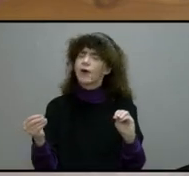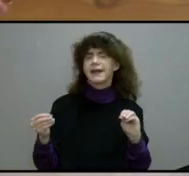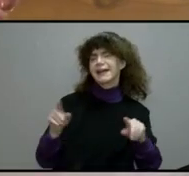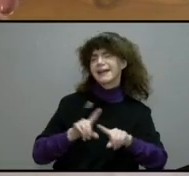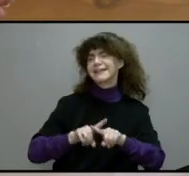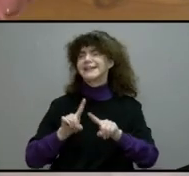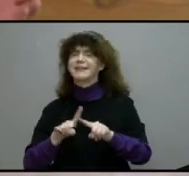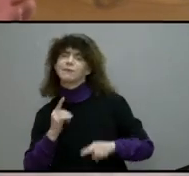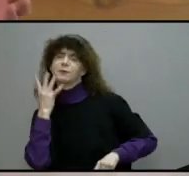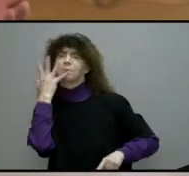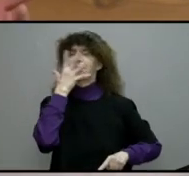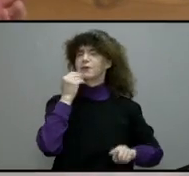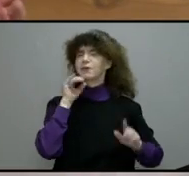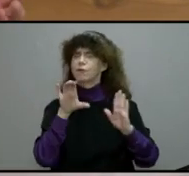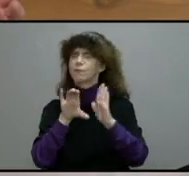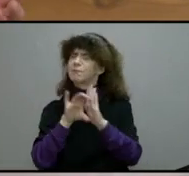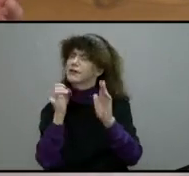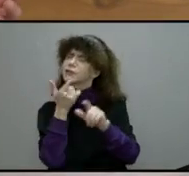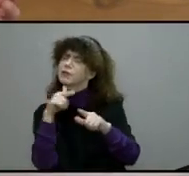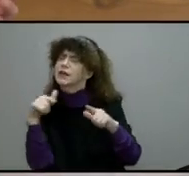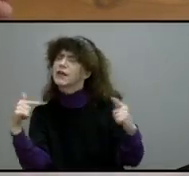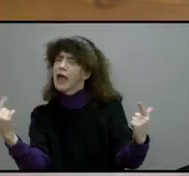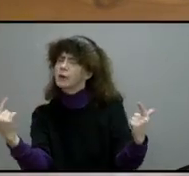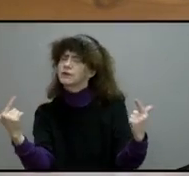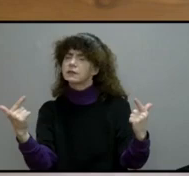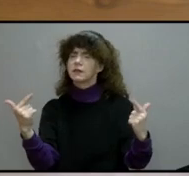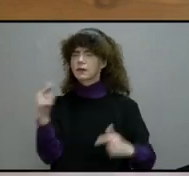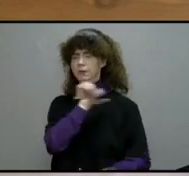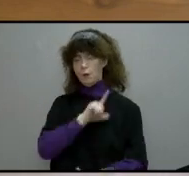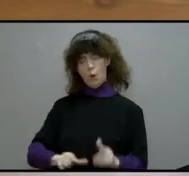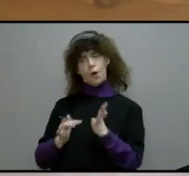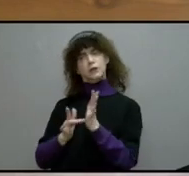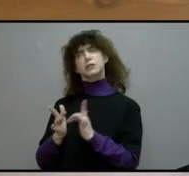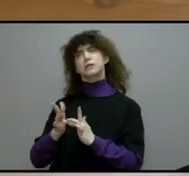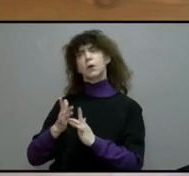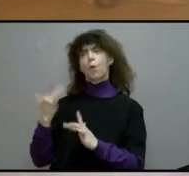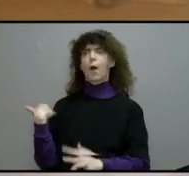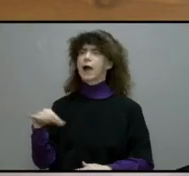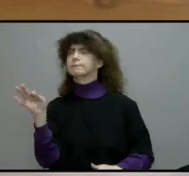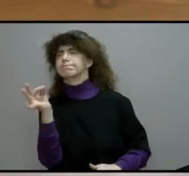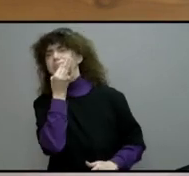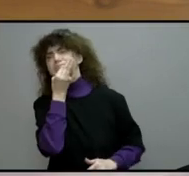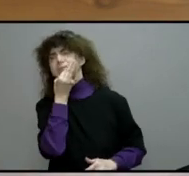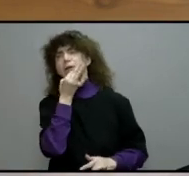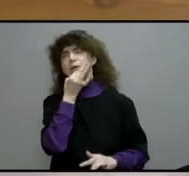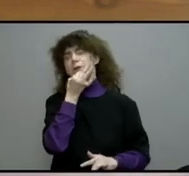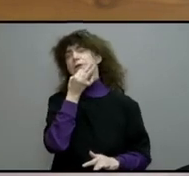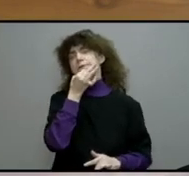sorts of beautiful picture language. The Lord Jesus was a master in the use of picture language.